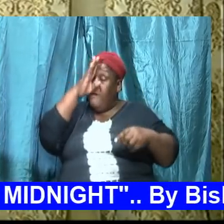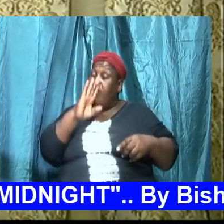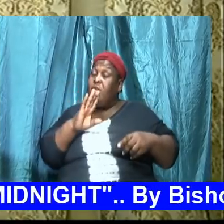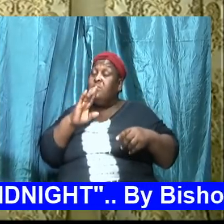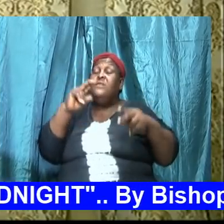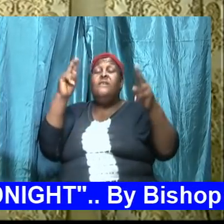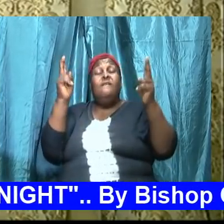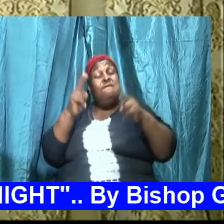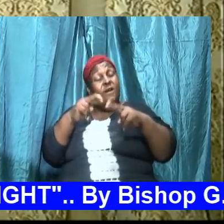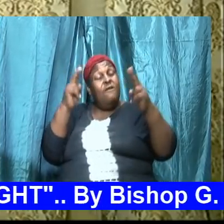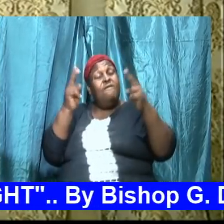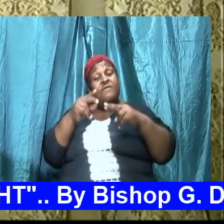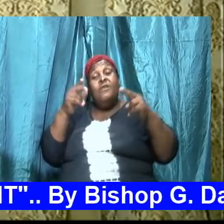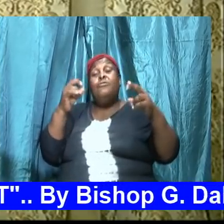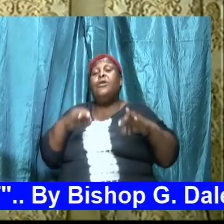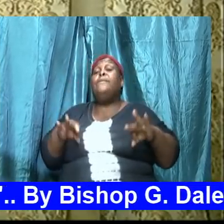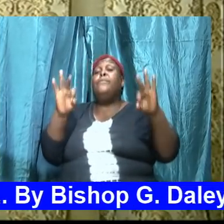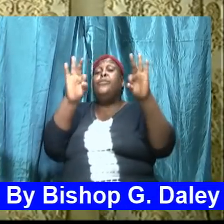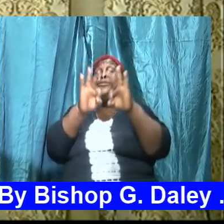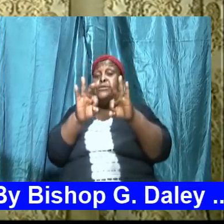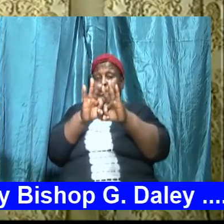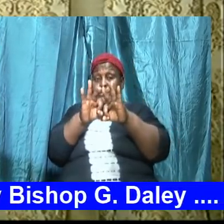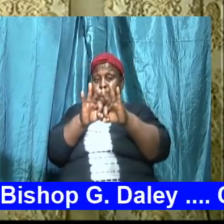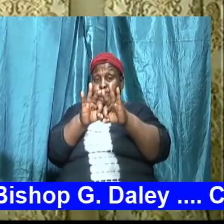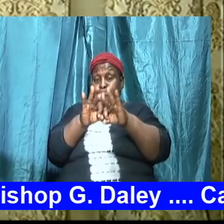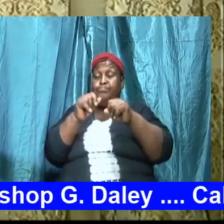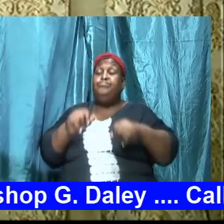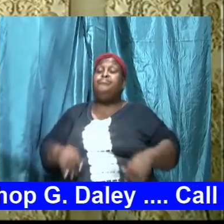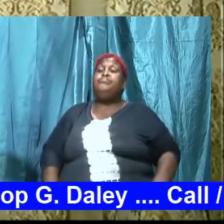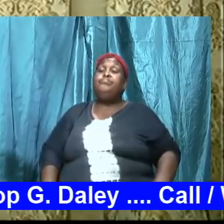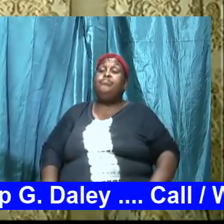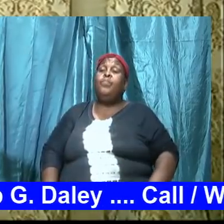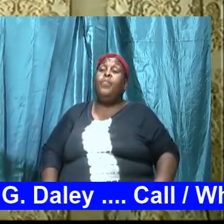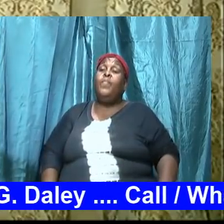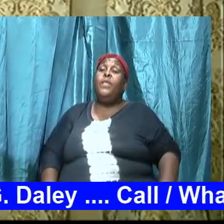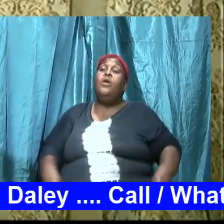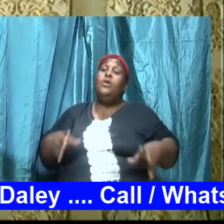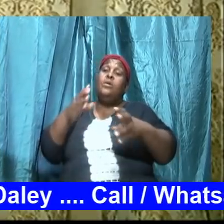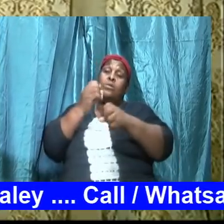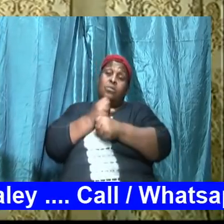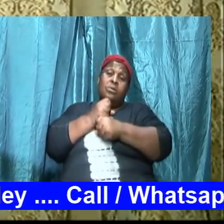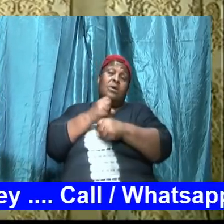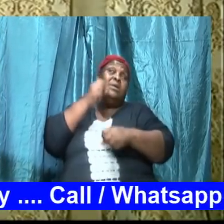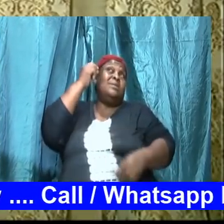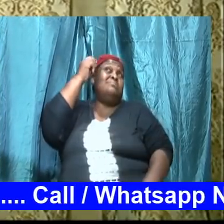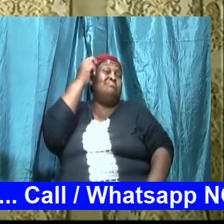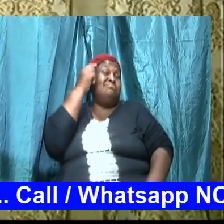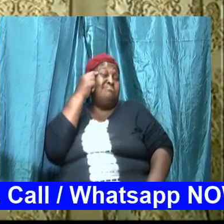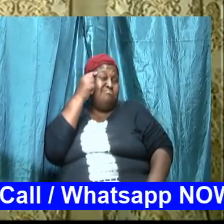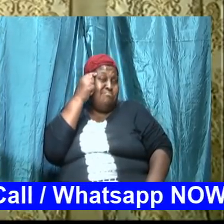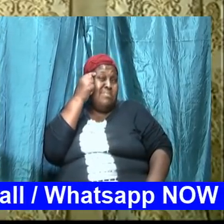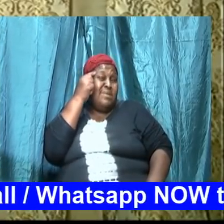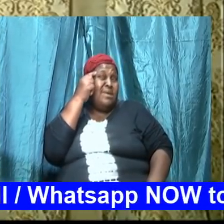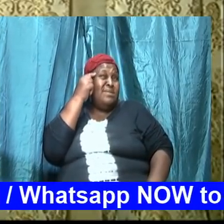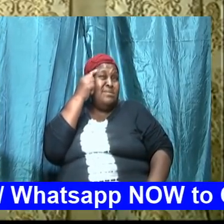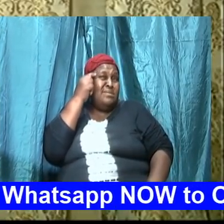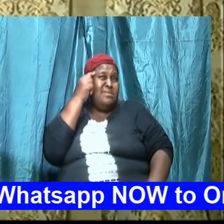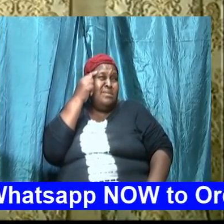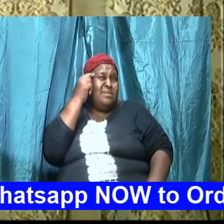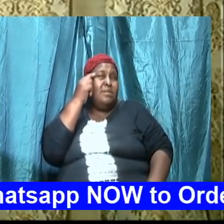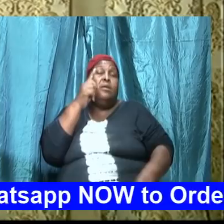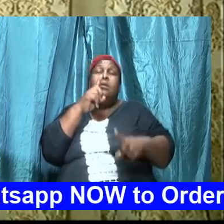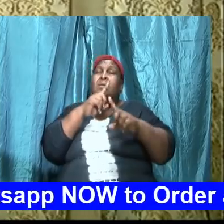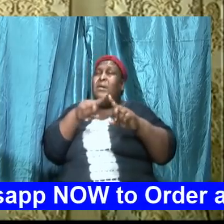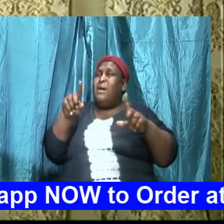important and so grasp that hold on to that you cannot live by